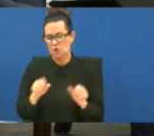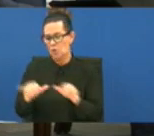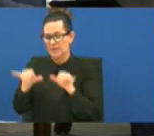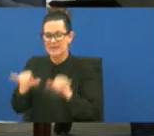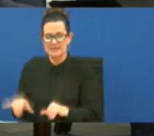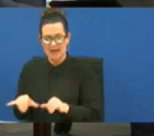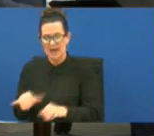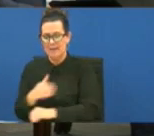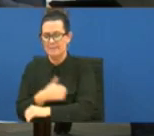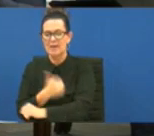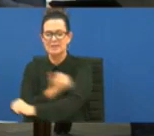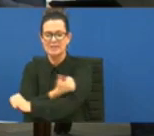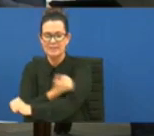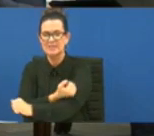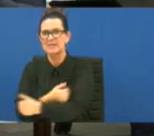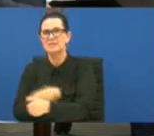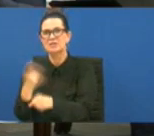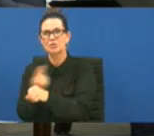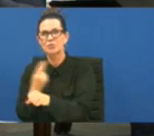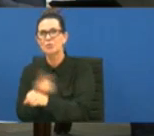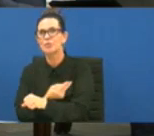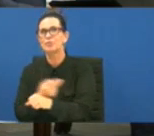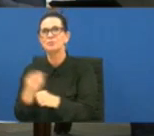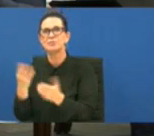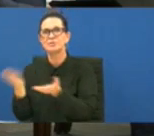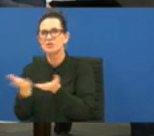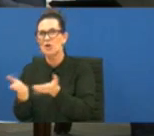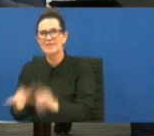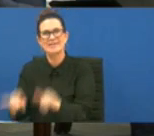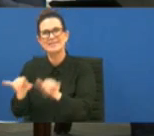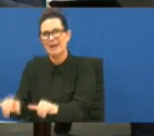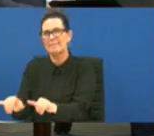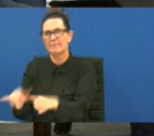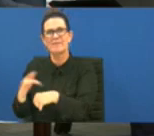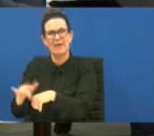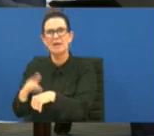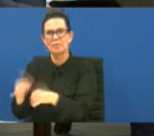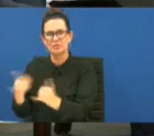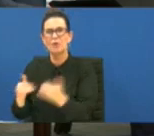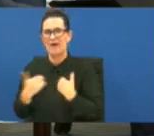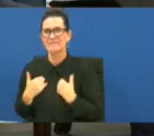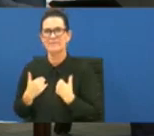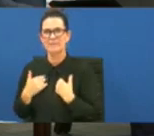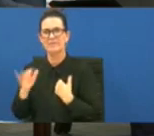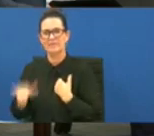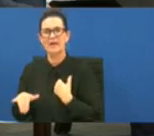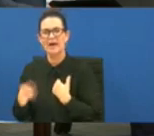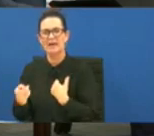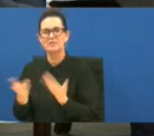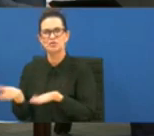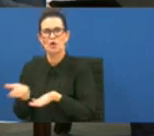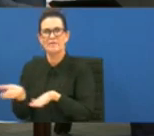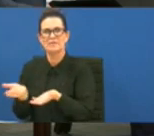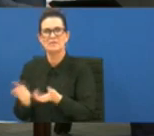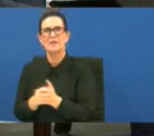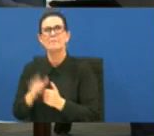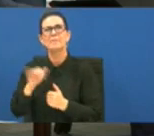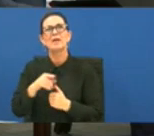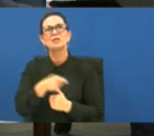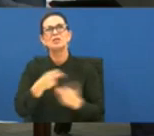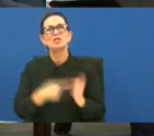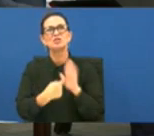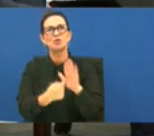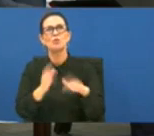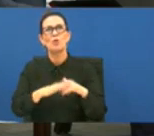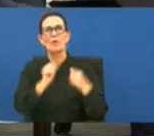use and mental health services are still available within the building um however on the slide she showed that